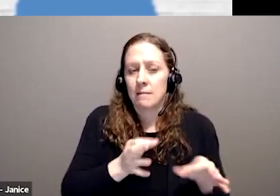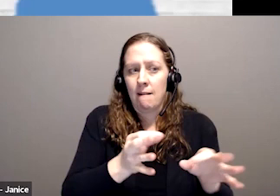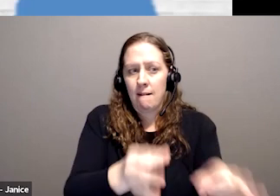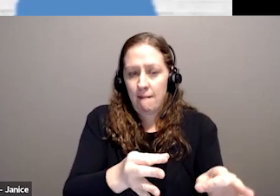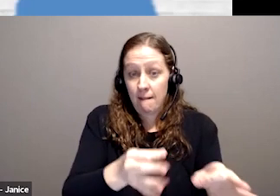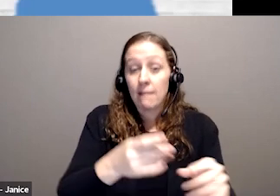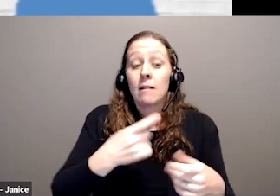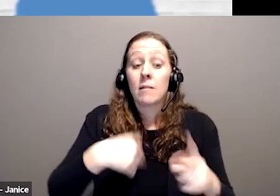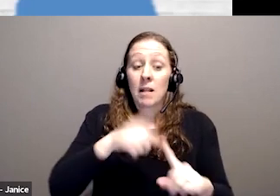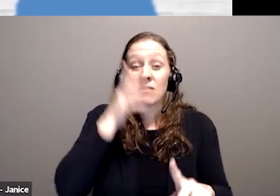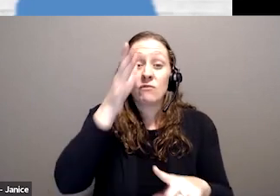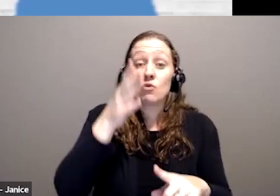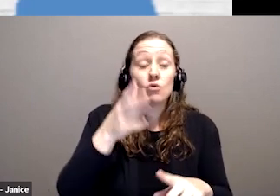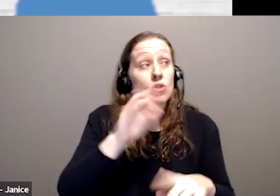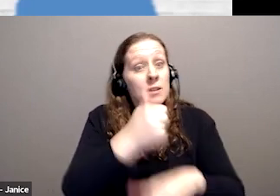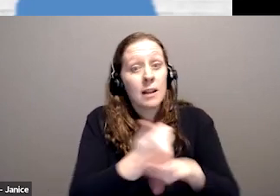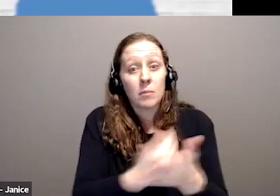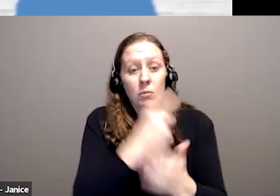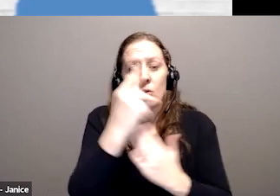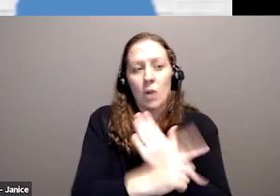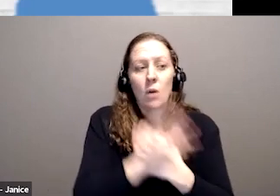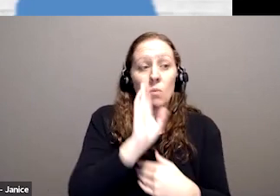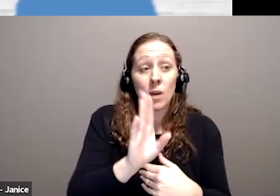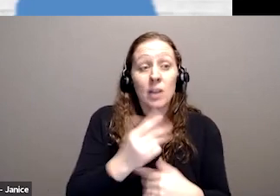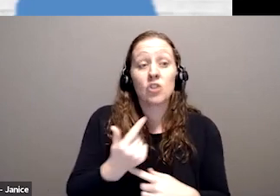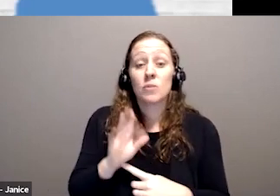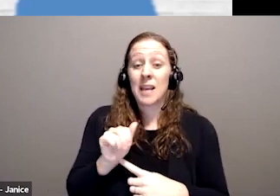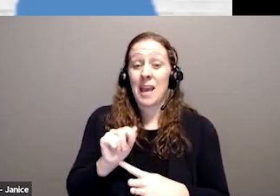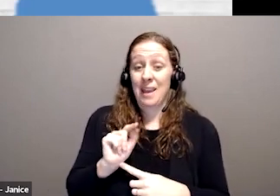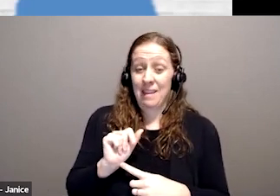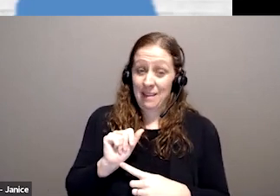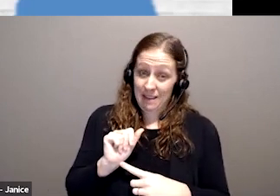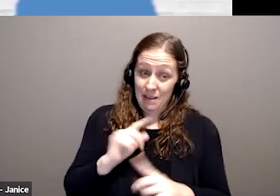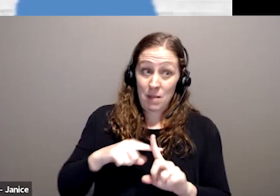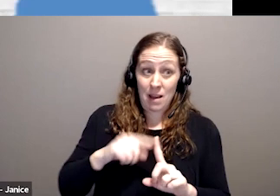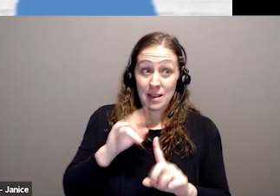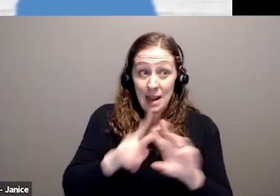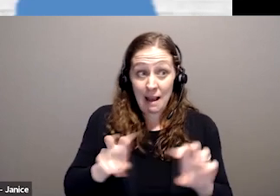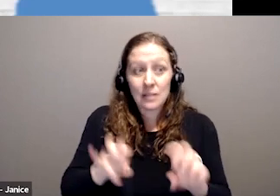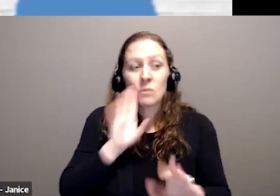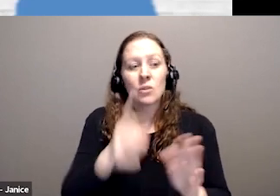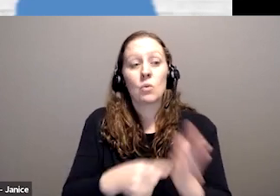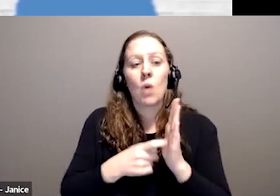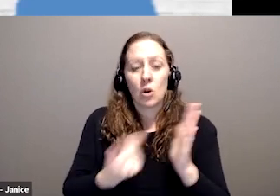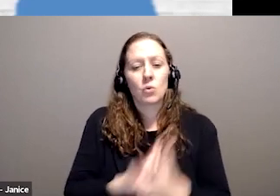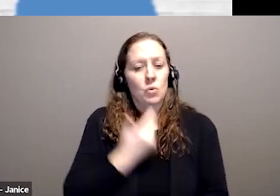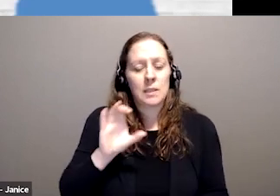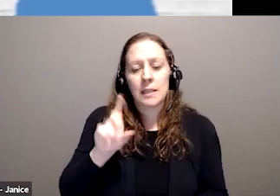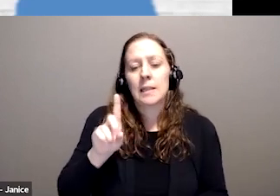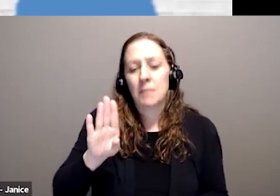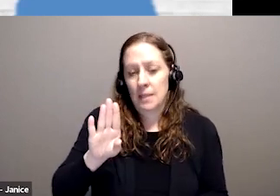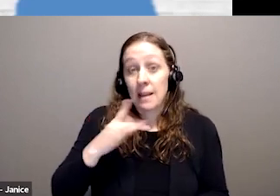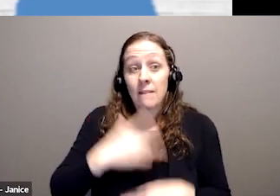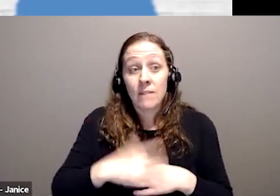future planning initiatives. From the perspective of GBA plus analysis, it will require that a new CDB should be available to